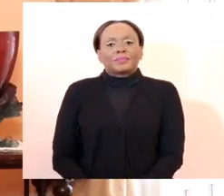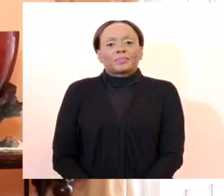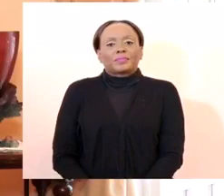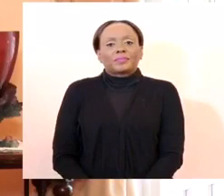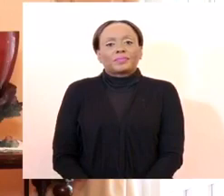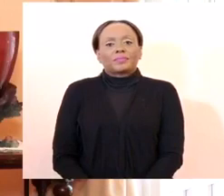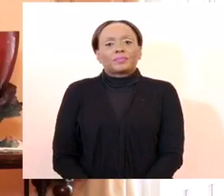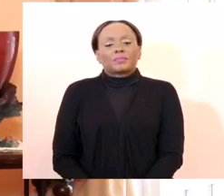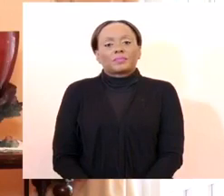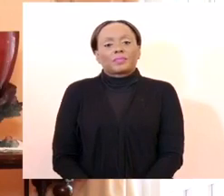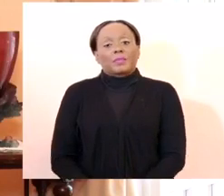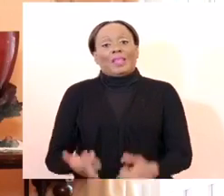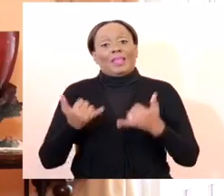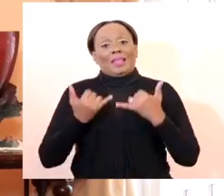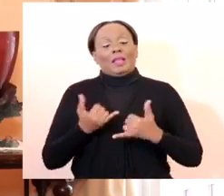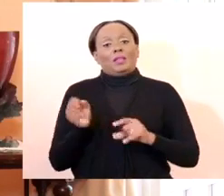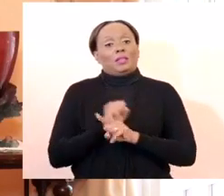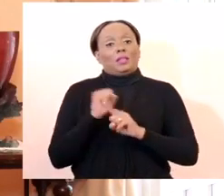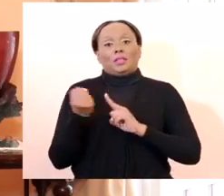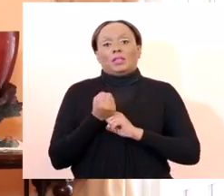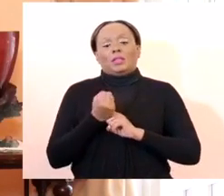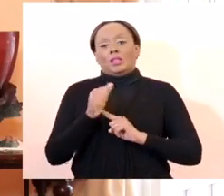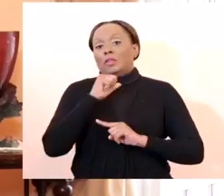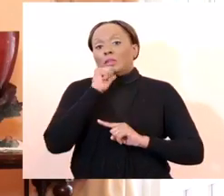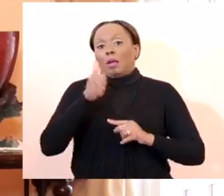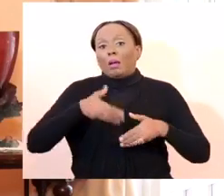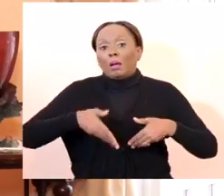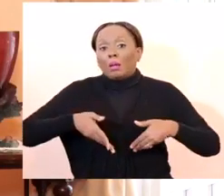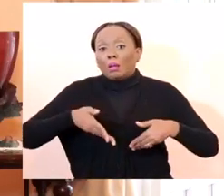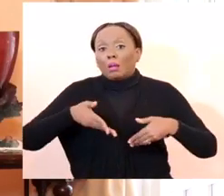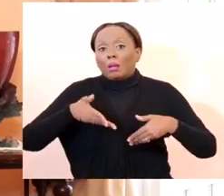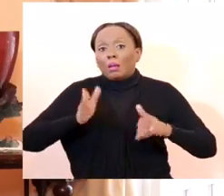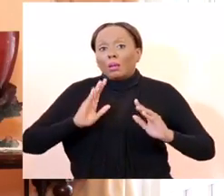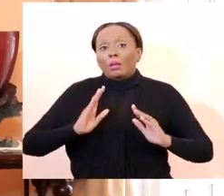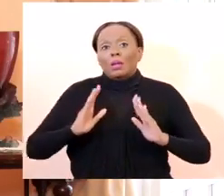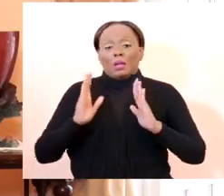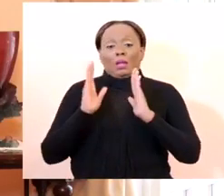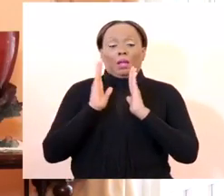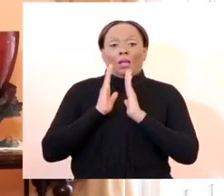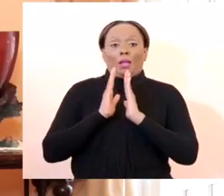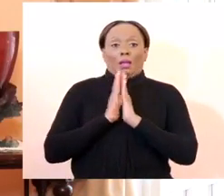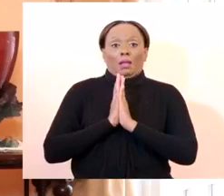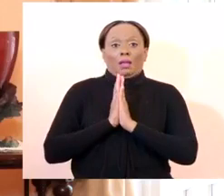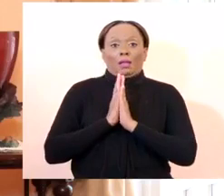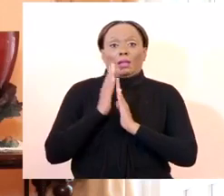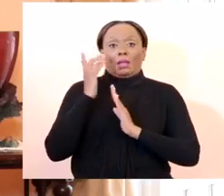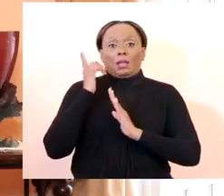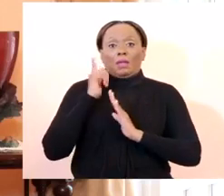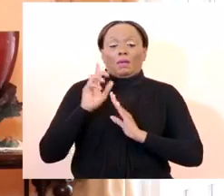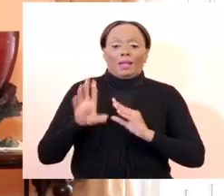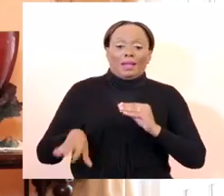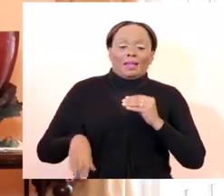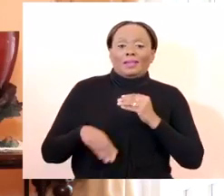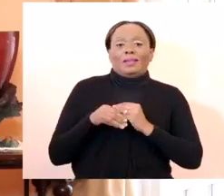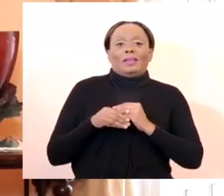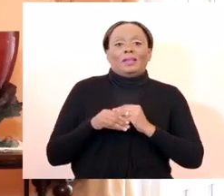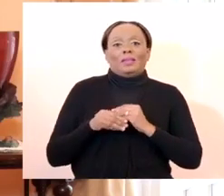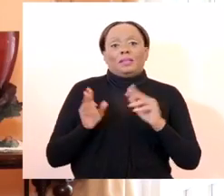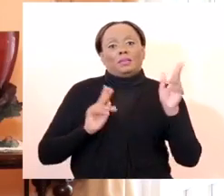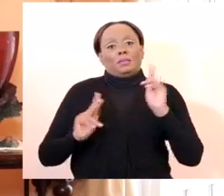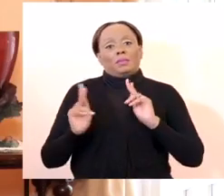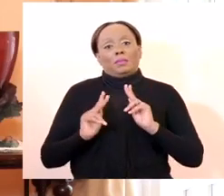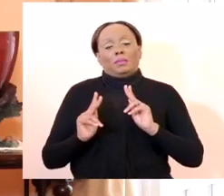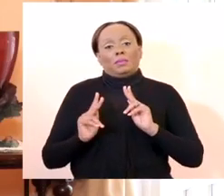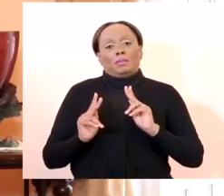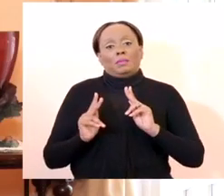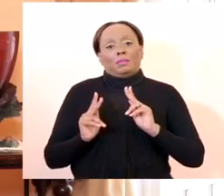the current situation, you will not be allowed during this shutdown to ask for additional mourners. That is simply not on.